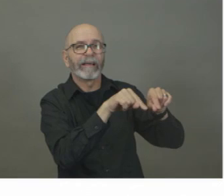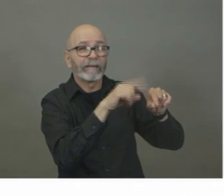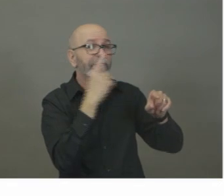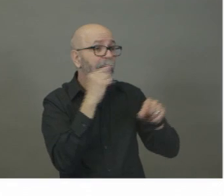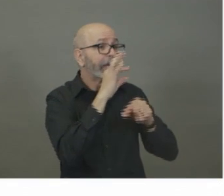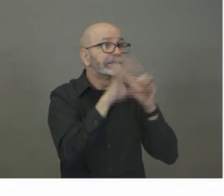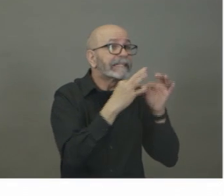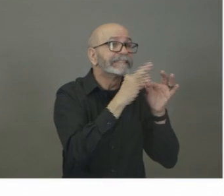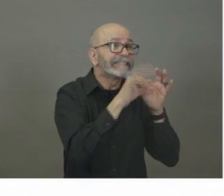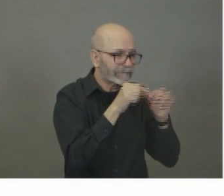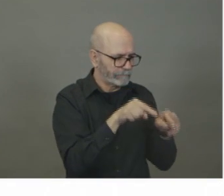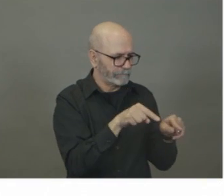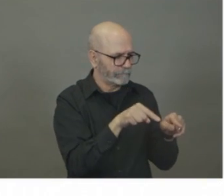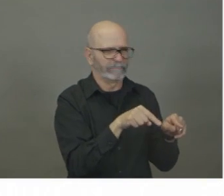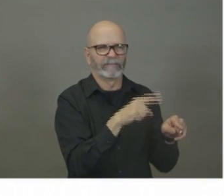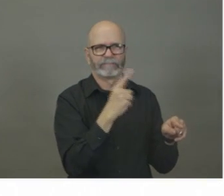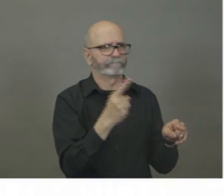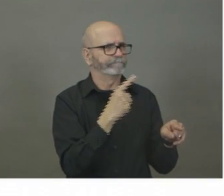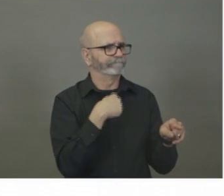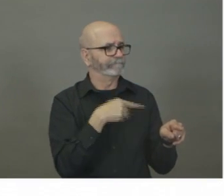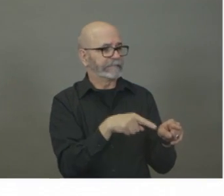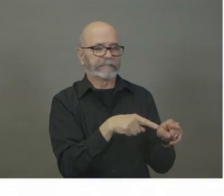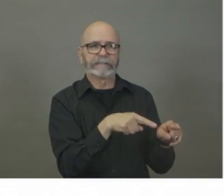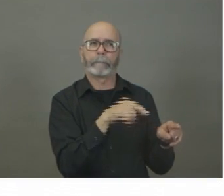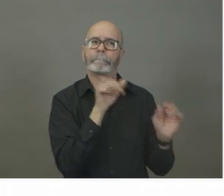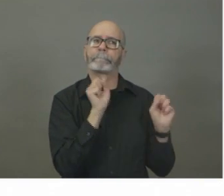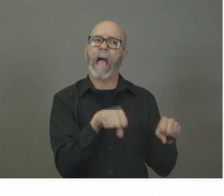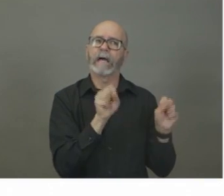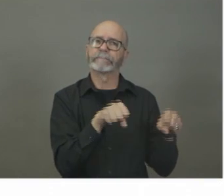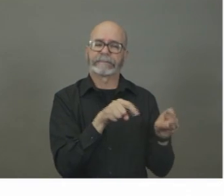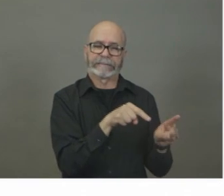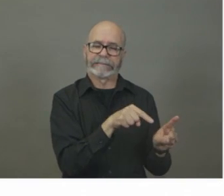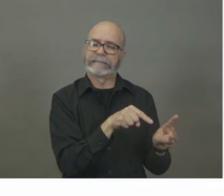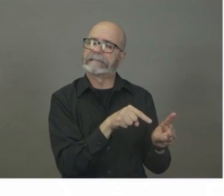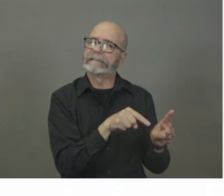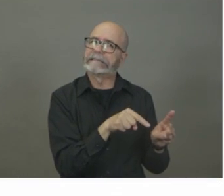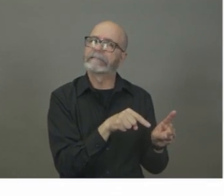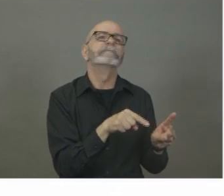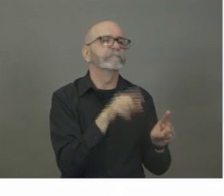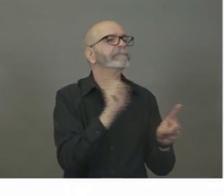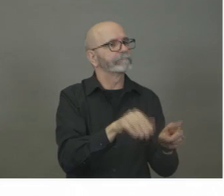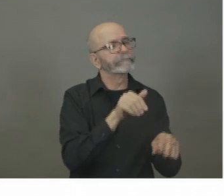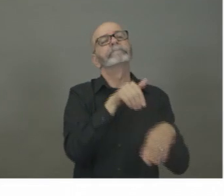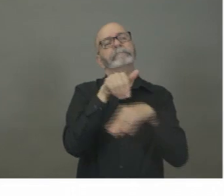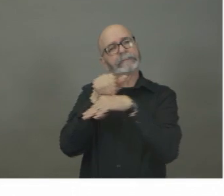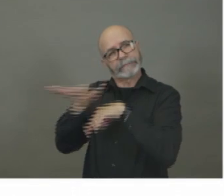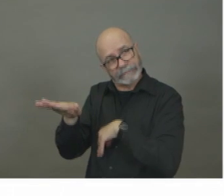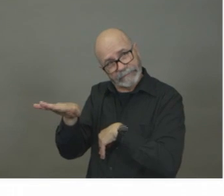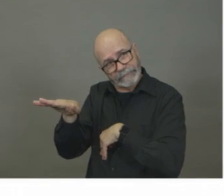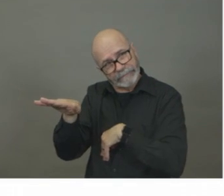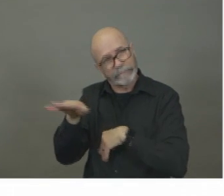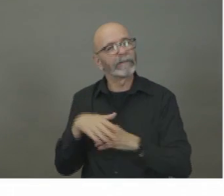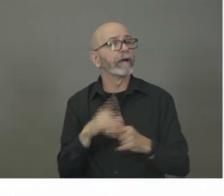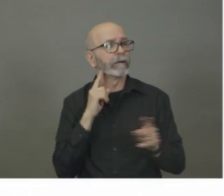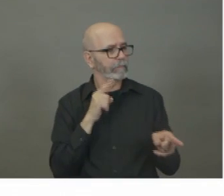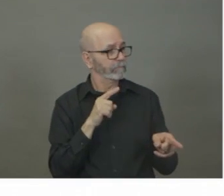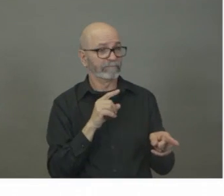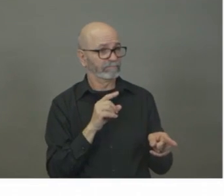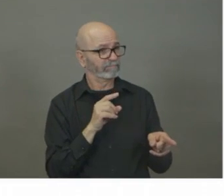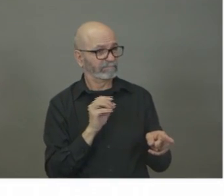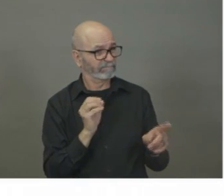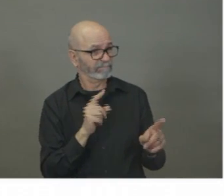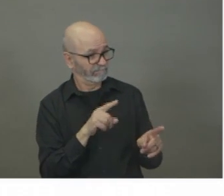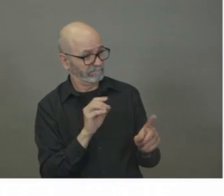who really needed to be tested. And the most logical way to do that to keep people at home as much as we can and then direct them in as necessary was 811.